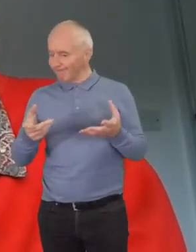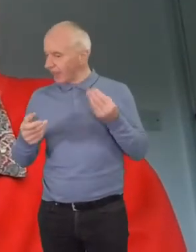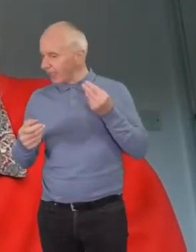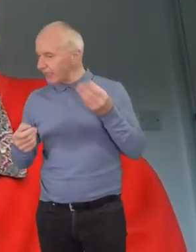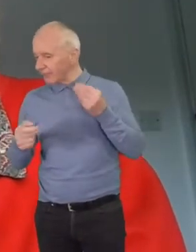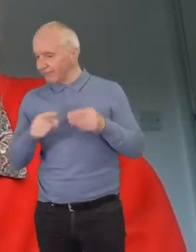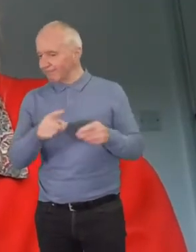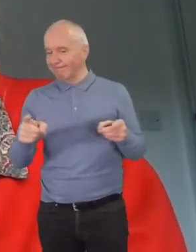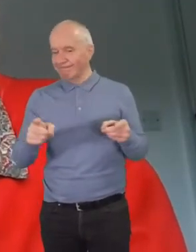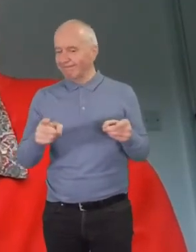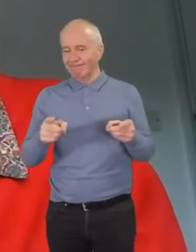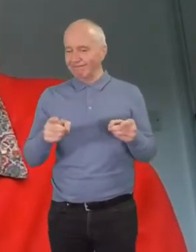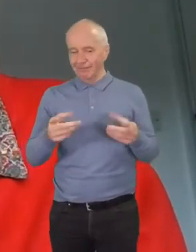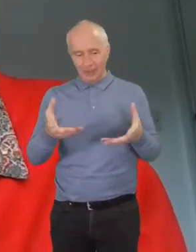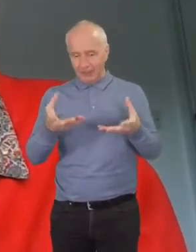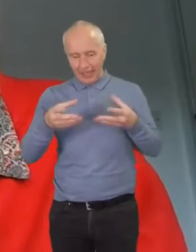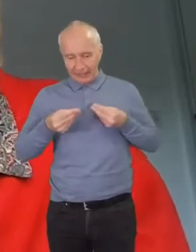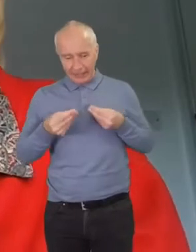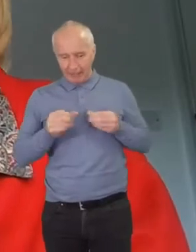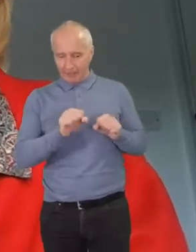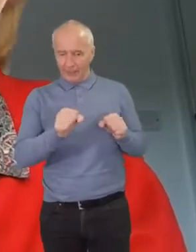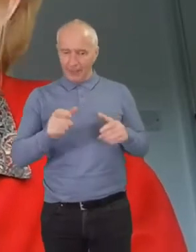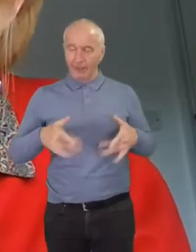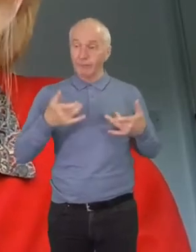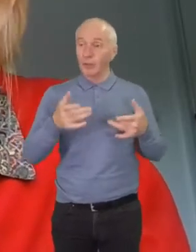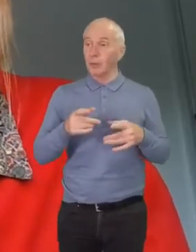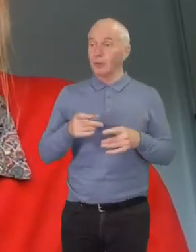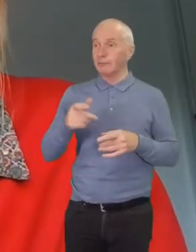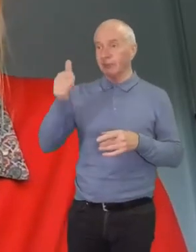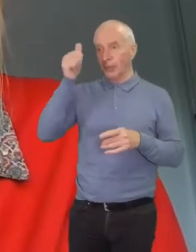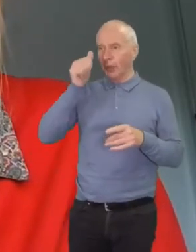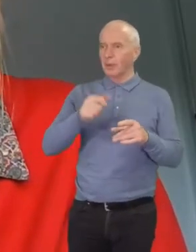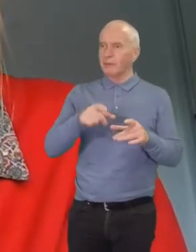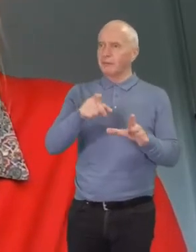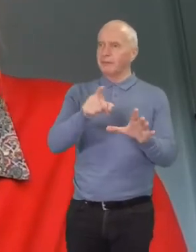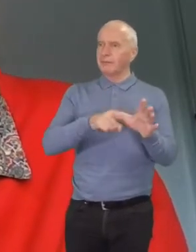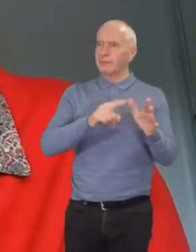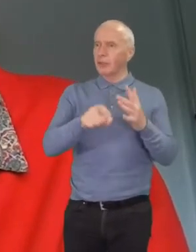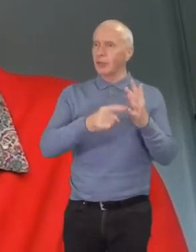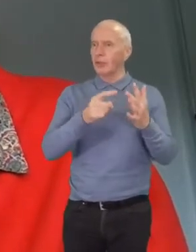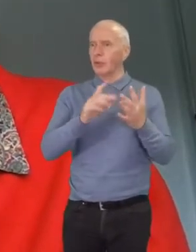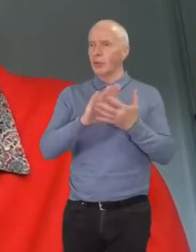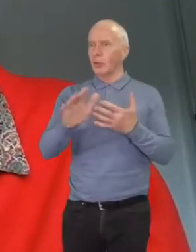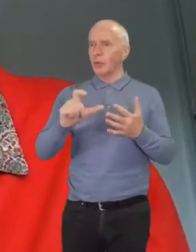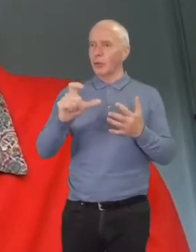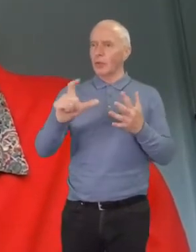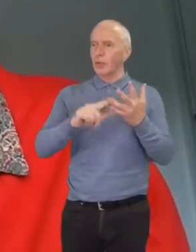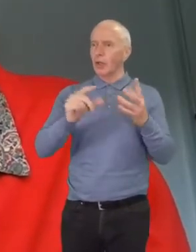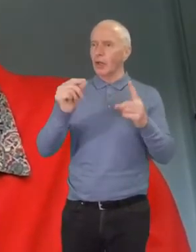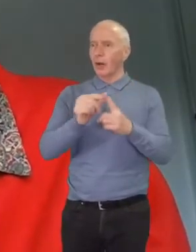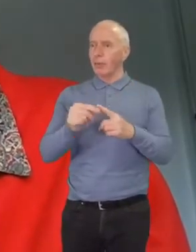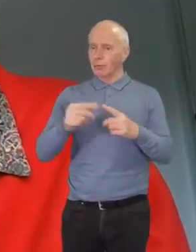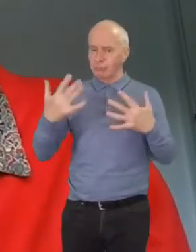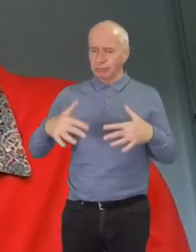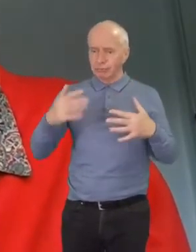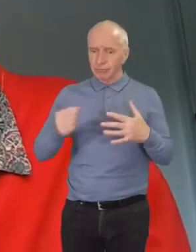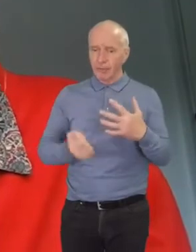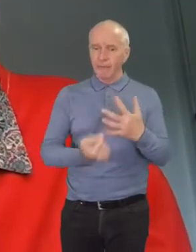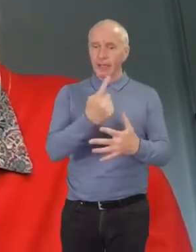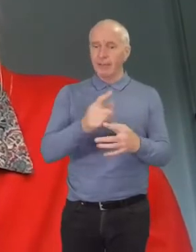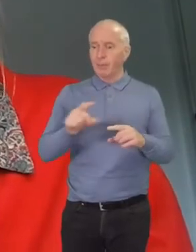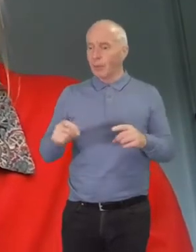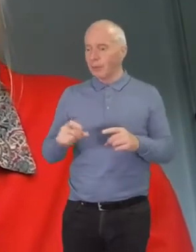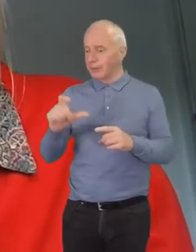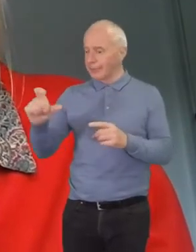and we're sidelined at events like Youth Cop, which is a fantastic event but it's not one that's actually feeding into the main cop.